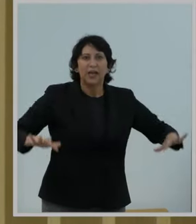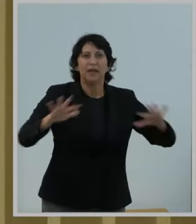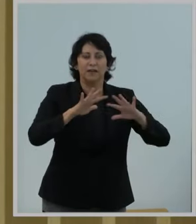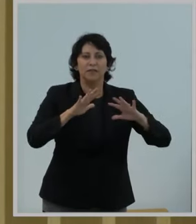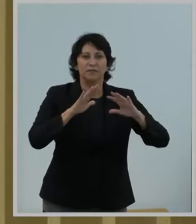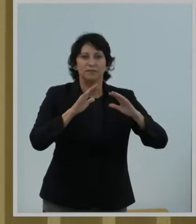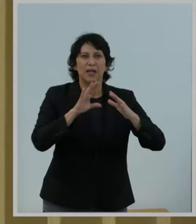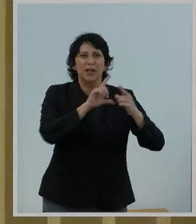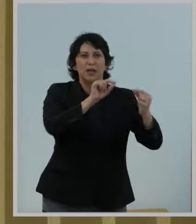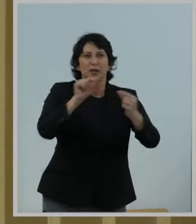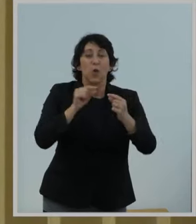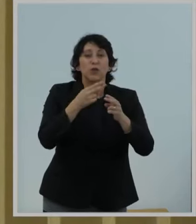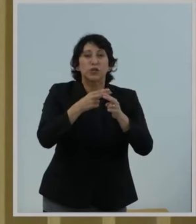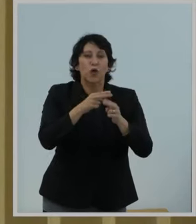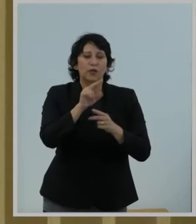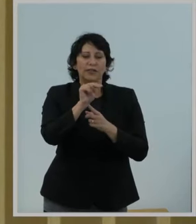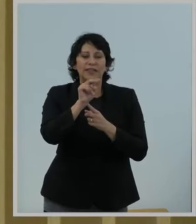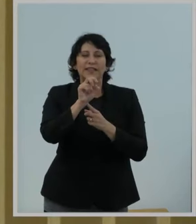net neutrality.